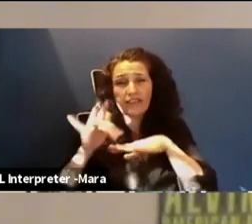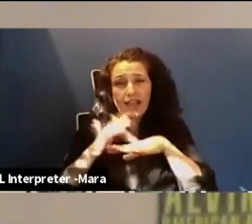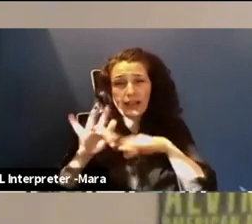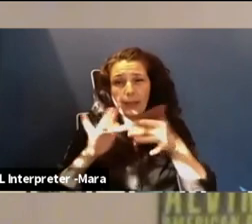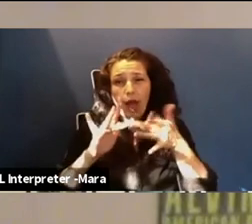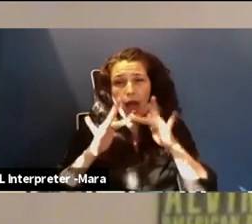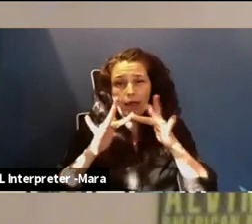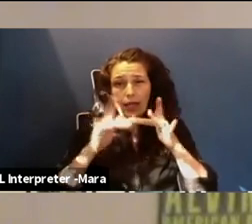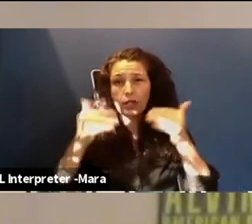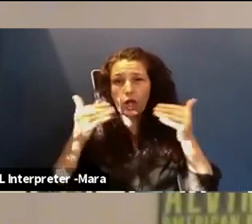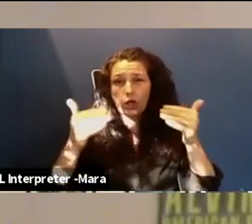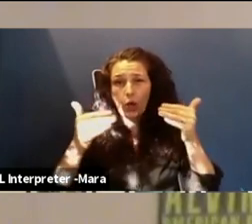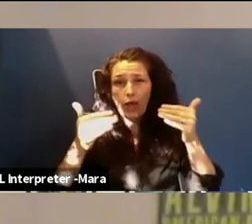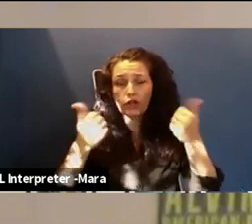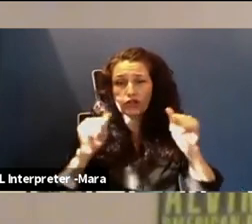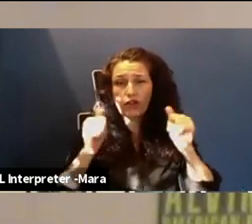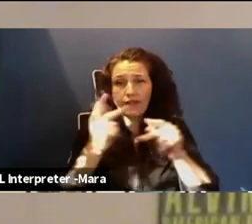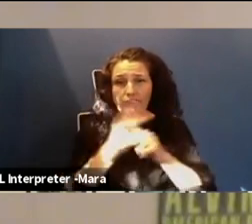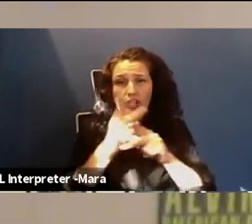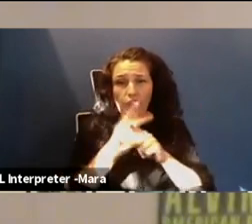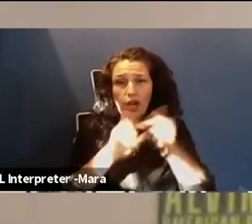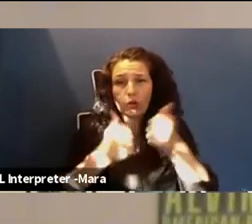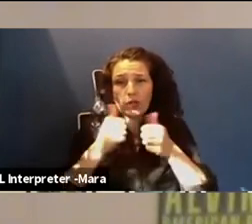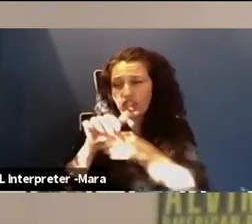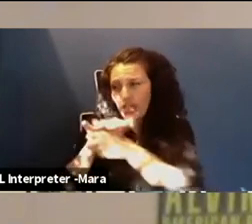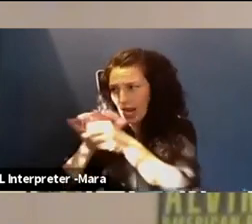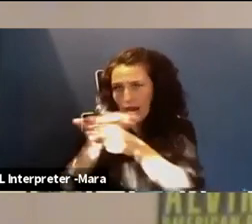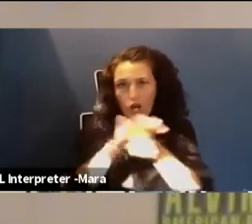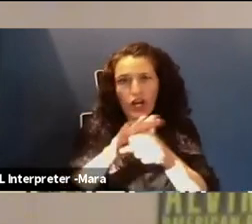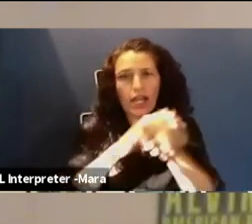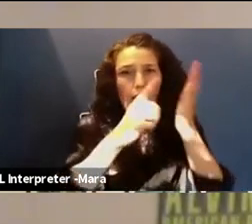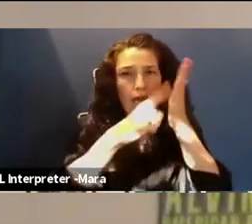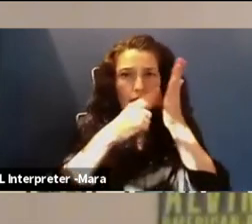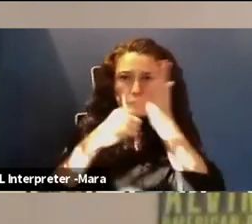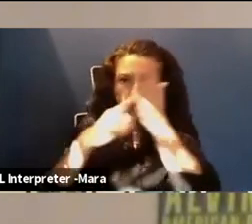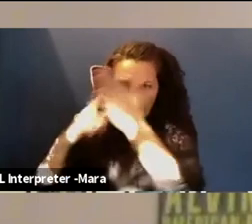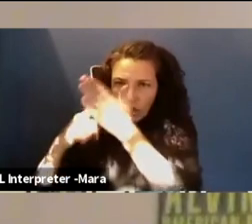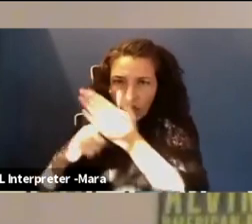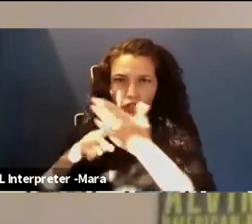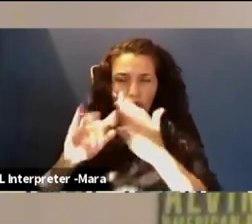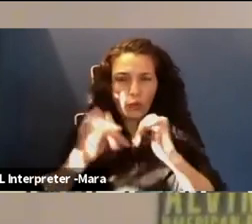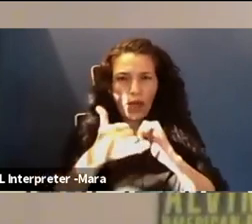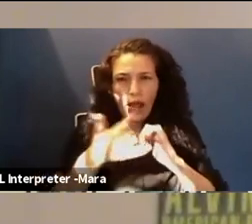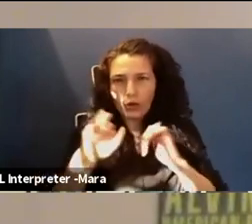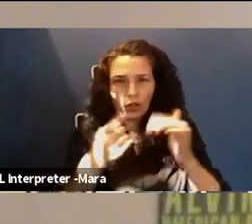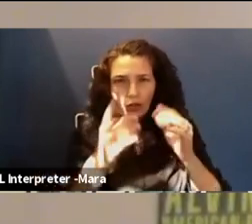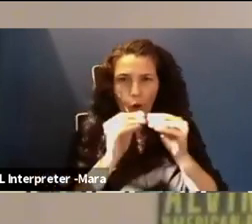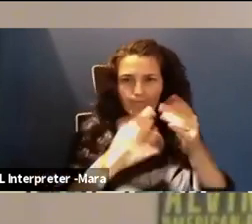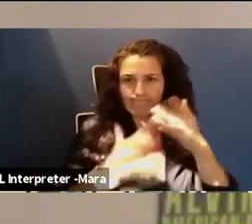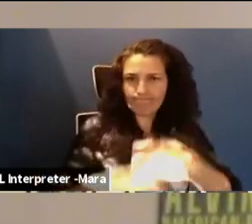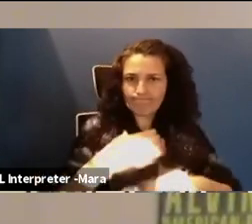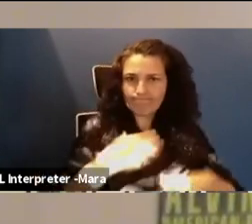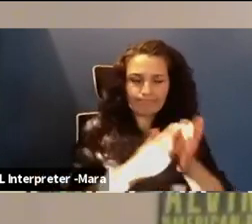to figure out exactly what area of research really gets you excited and then focus in and don't be